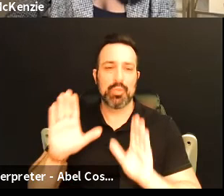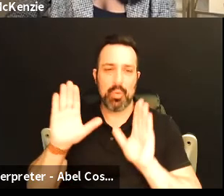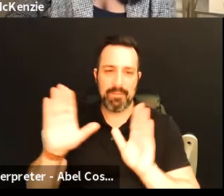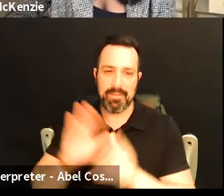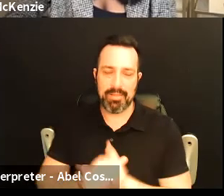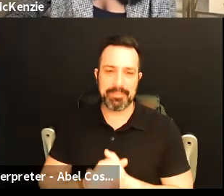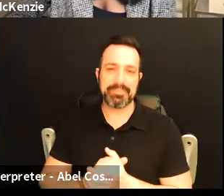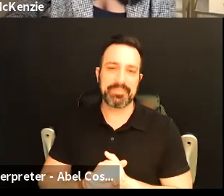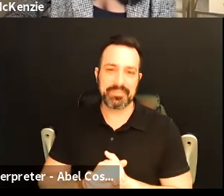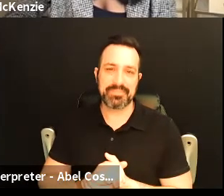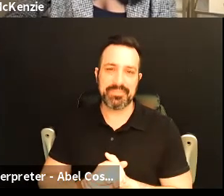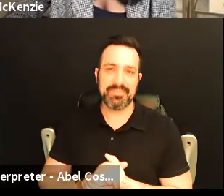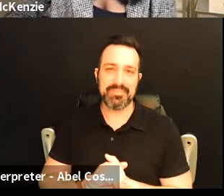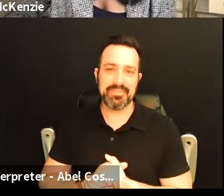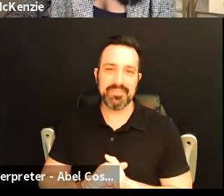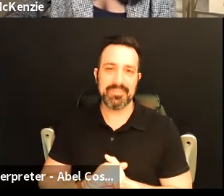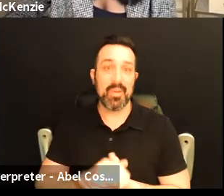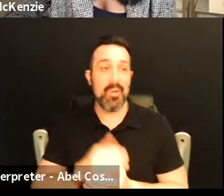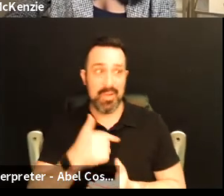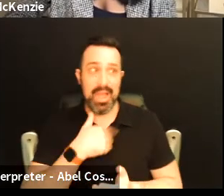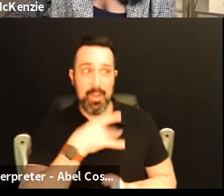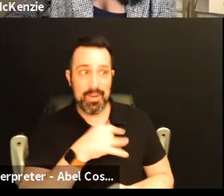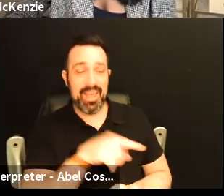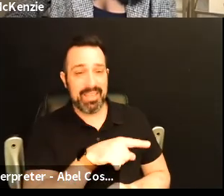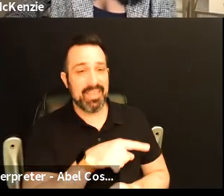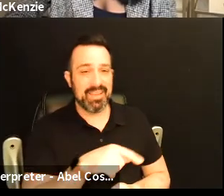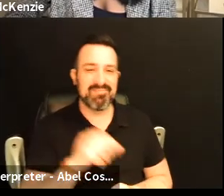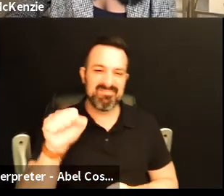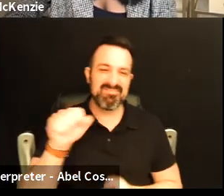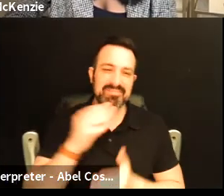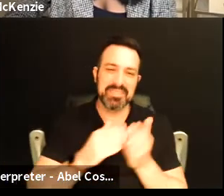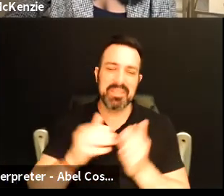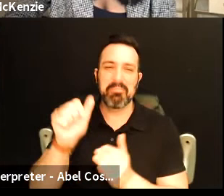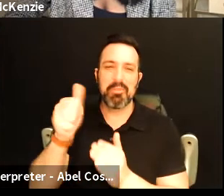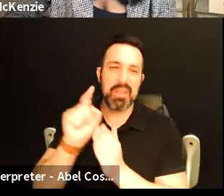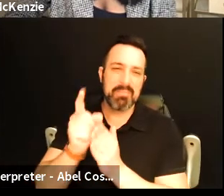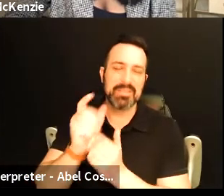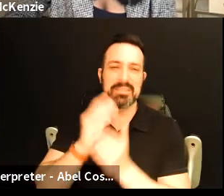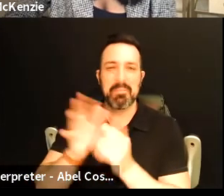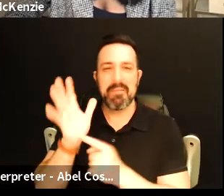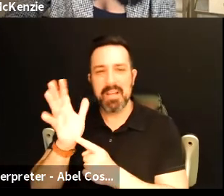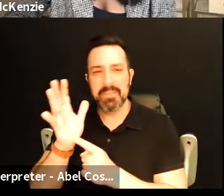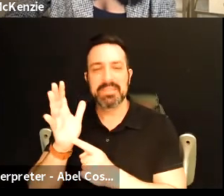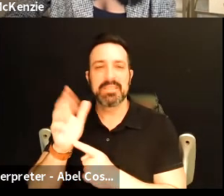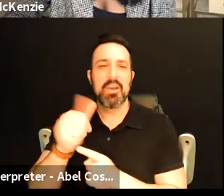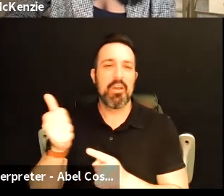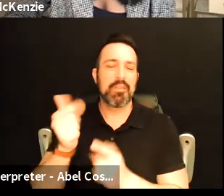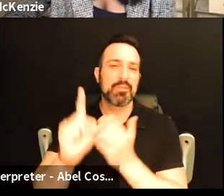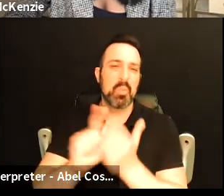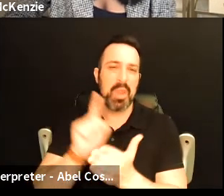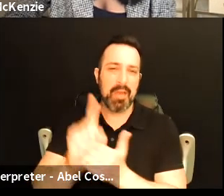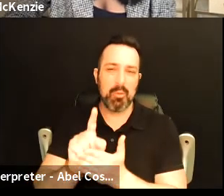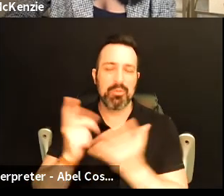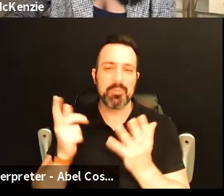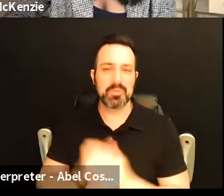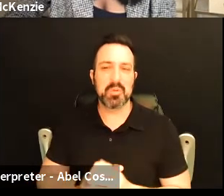i would like that yeah i mean some of them are like 10 minutes five minutes others are an hour so uh okay they're